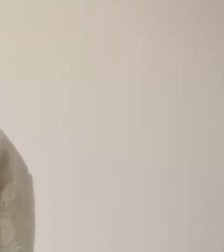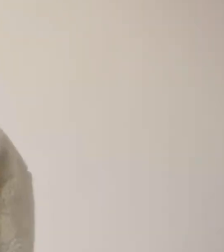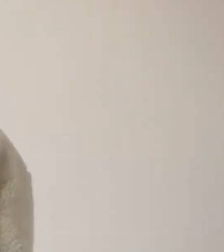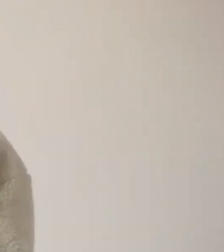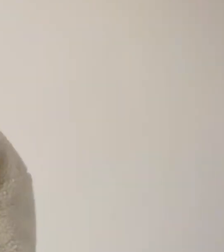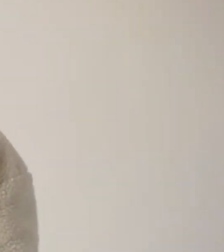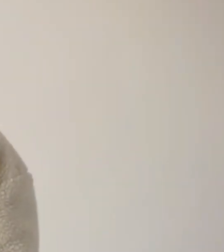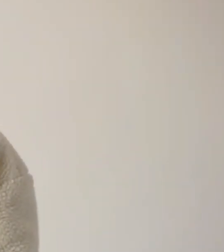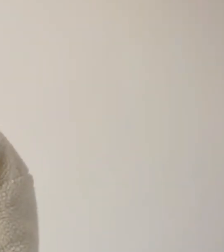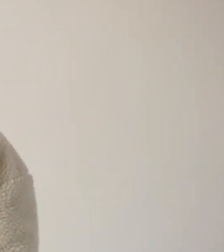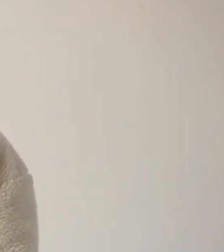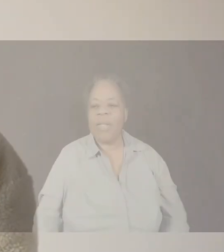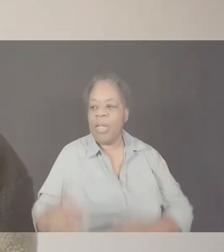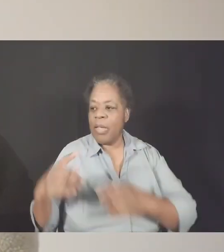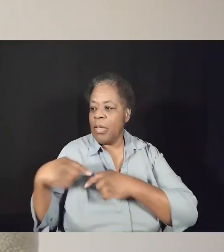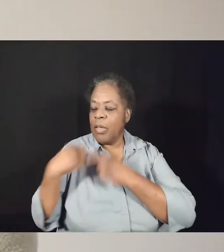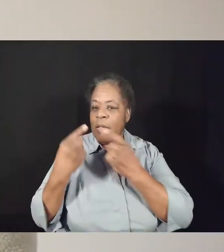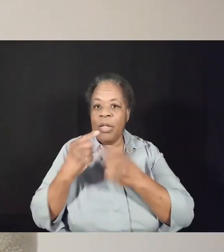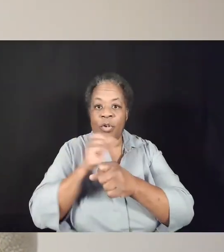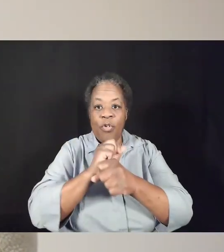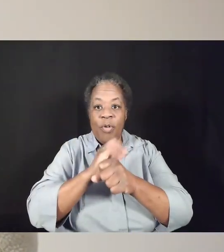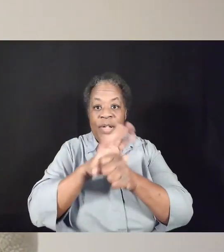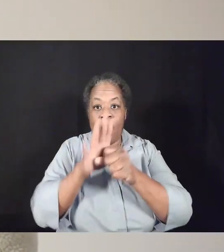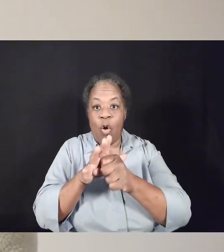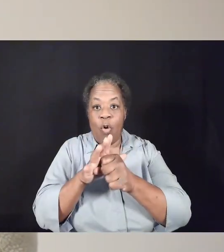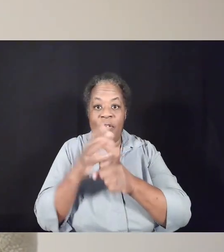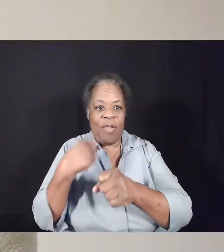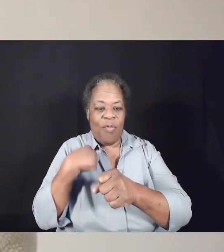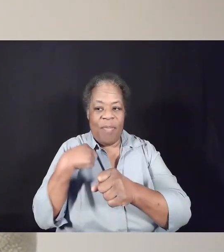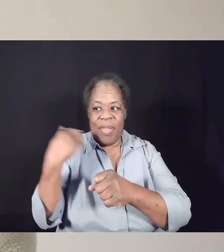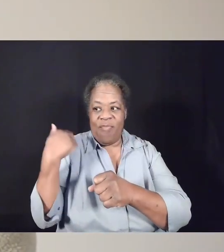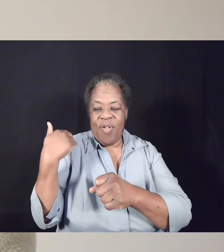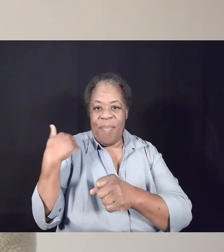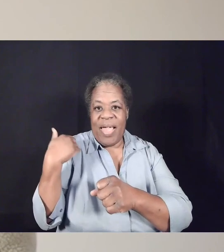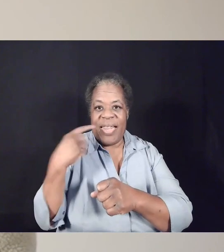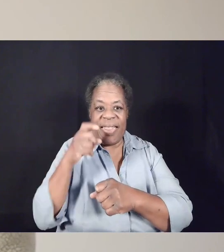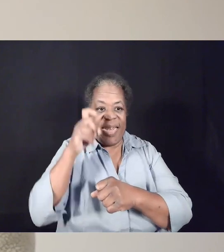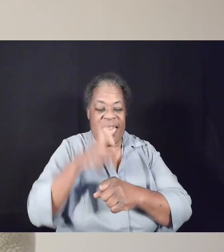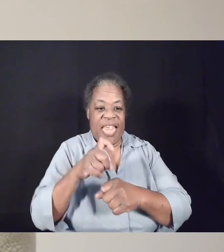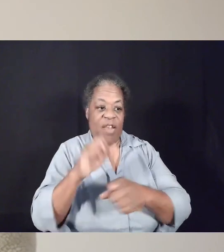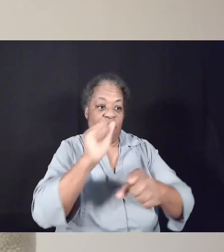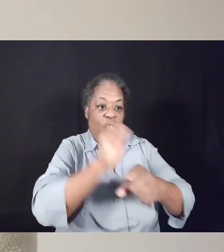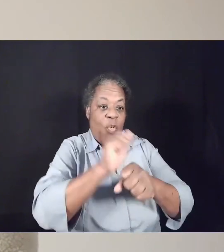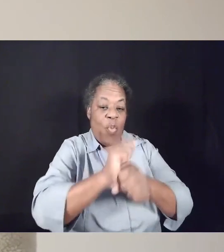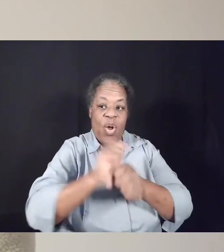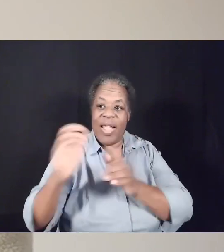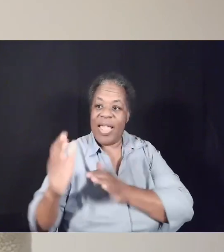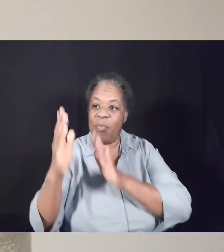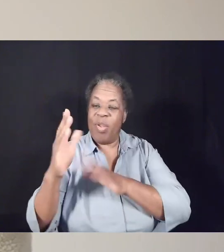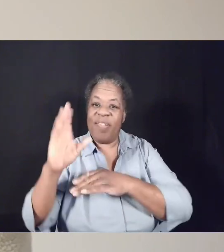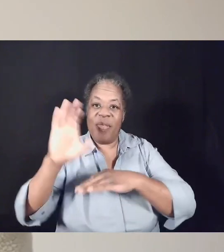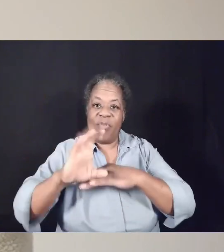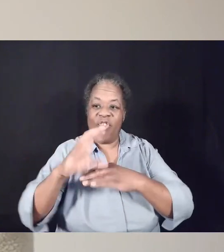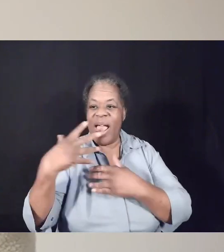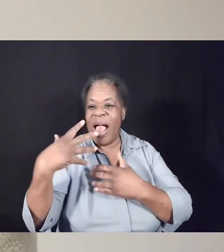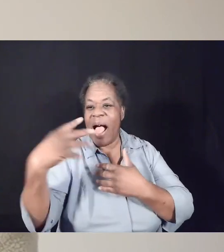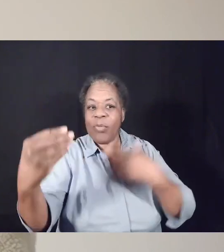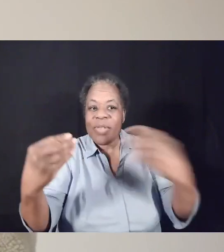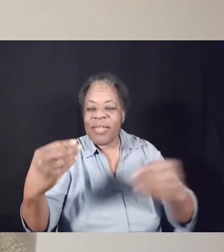During COVID, we've been especially reminded of the need for the work and presence of the church outside of our buildings.